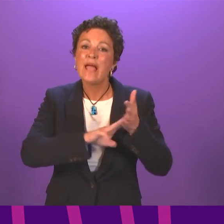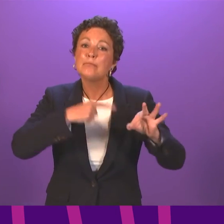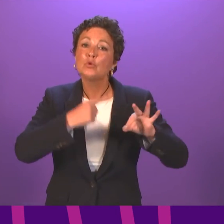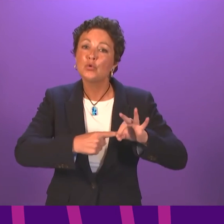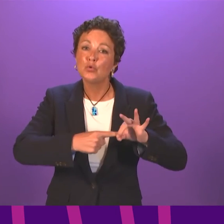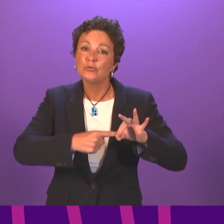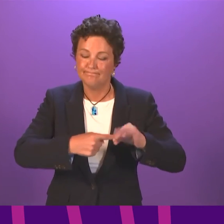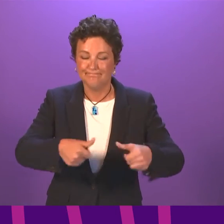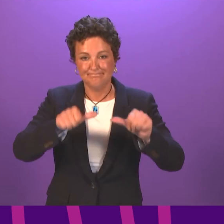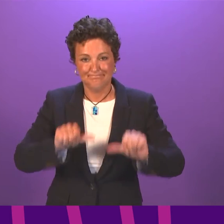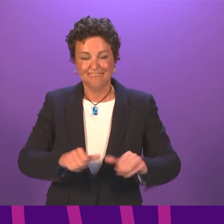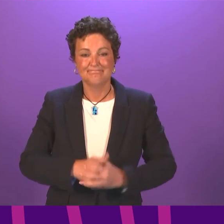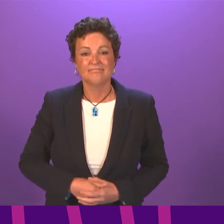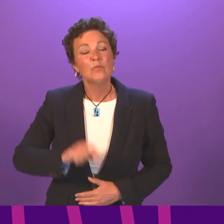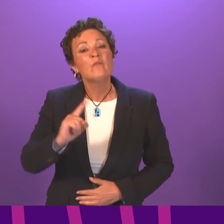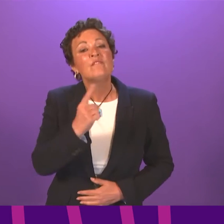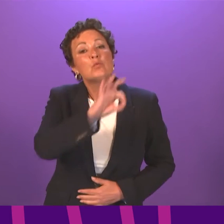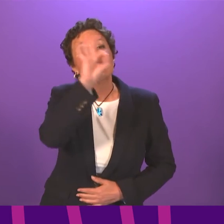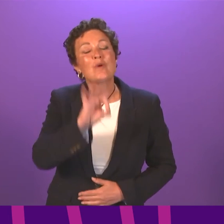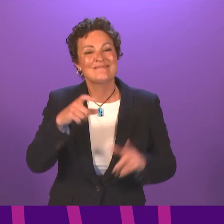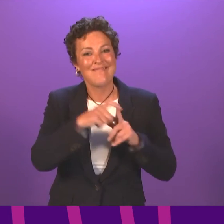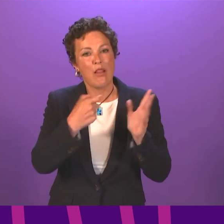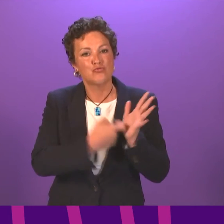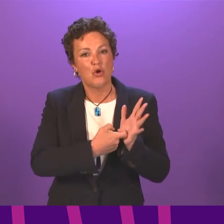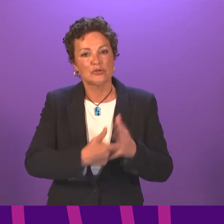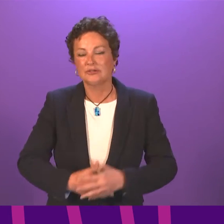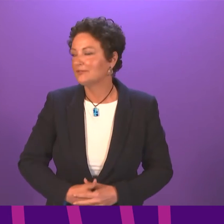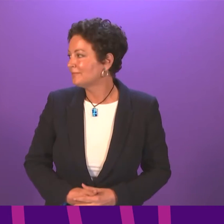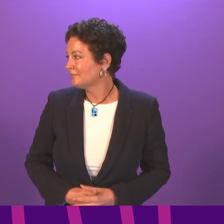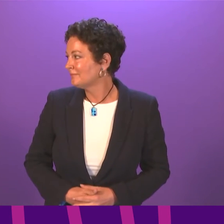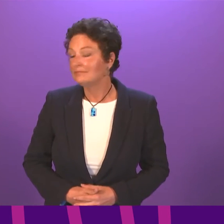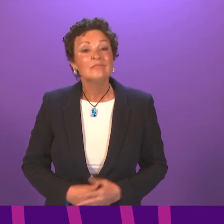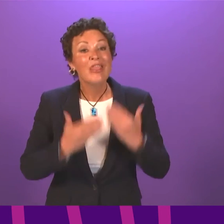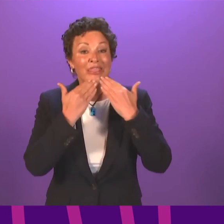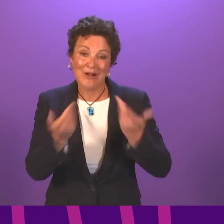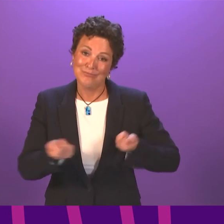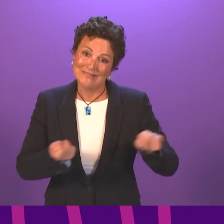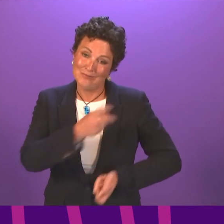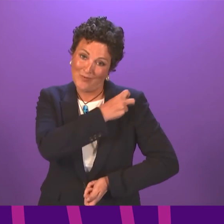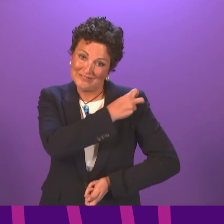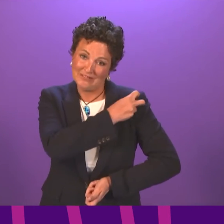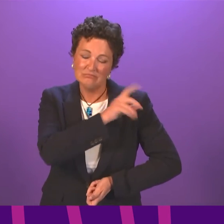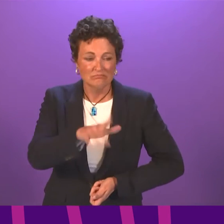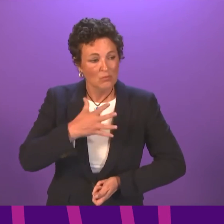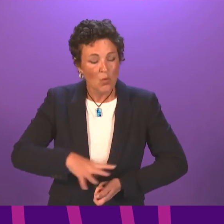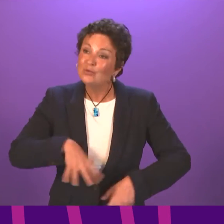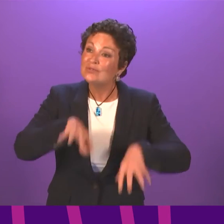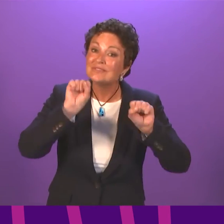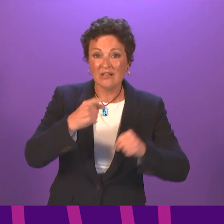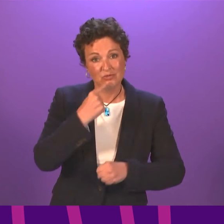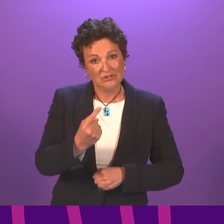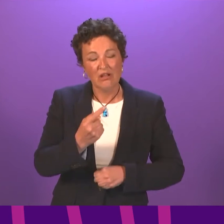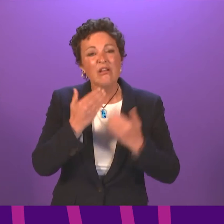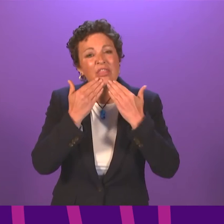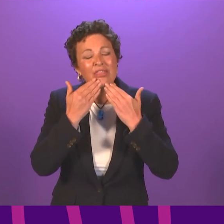Question number one, Douglas Ross. Thank you very much, Presiding Officer. Could I start by, I am sure, speaking on behalf of the whole Chamber when we